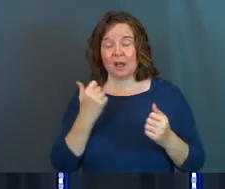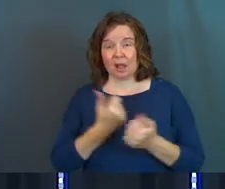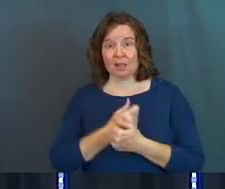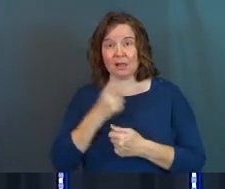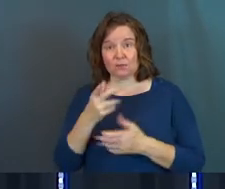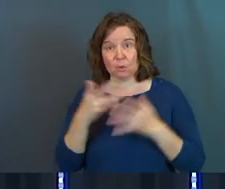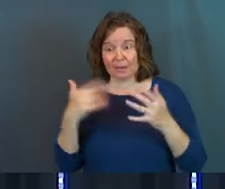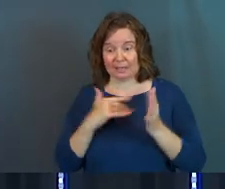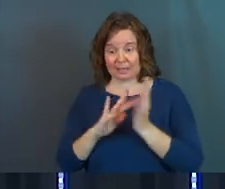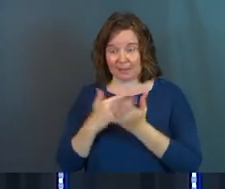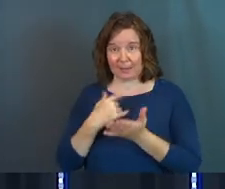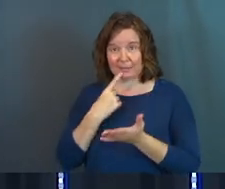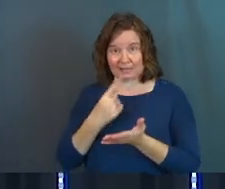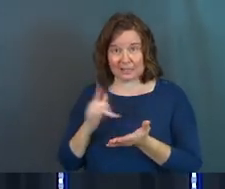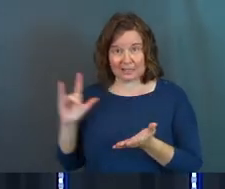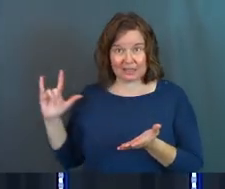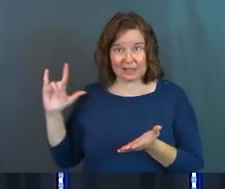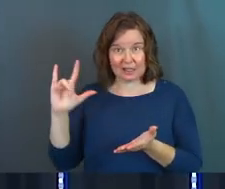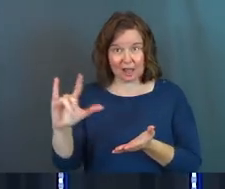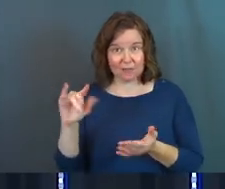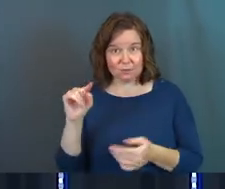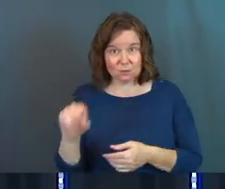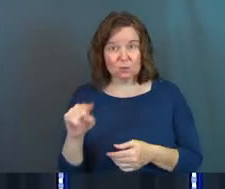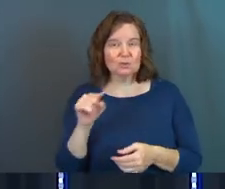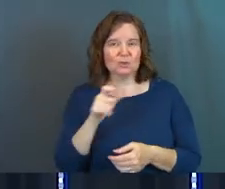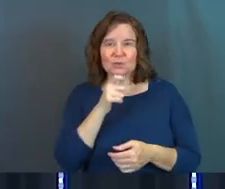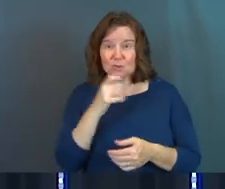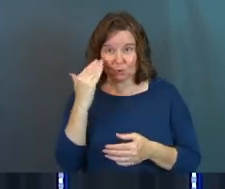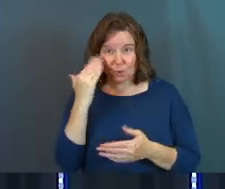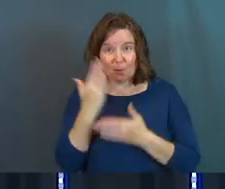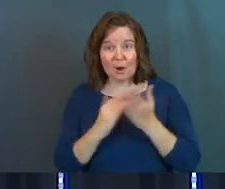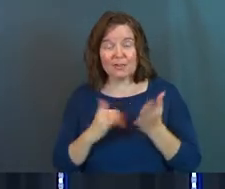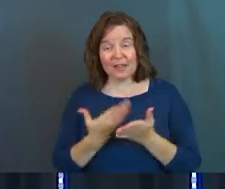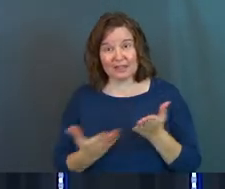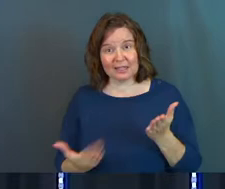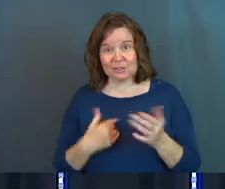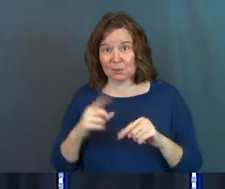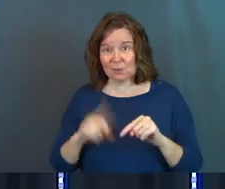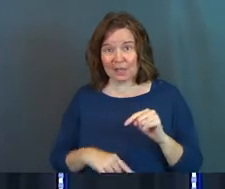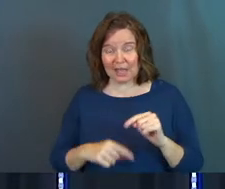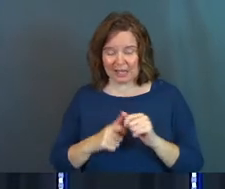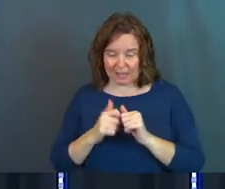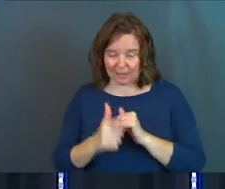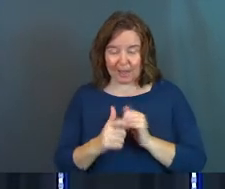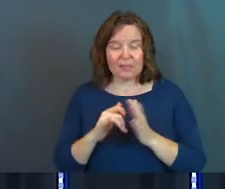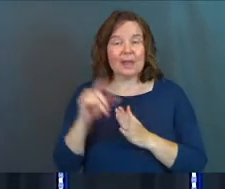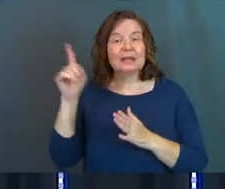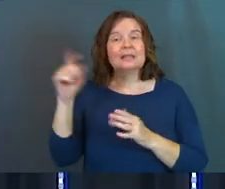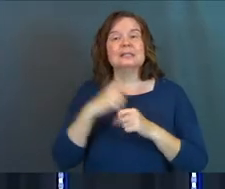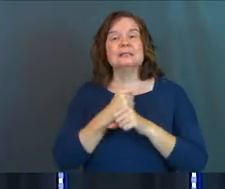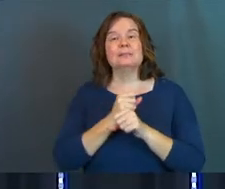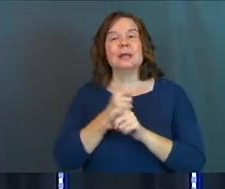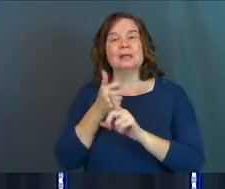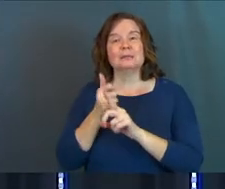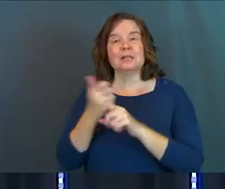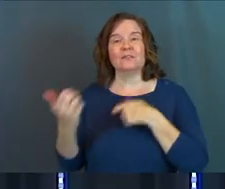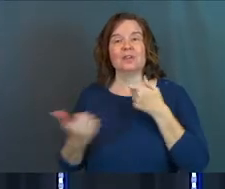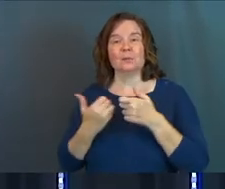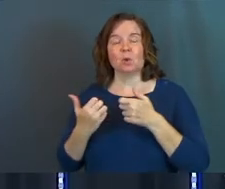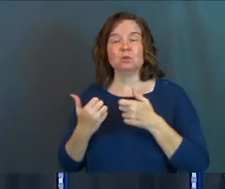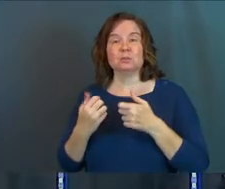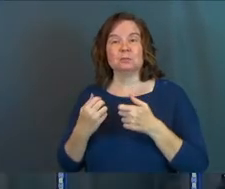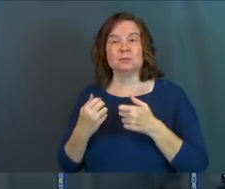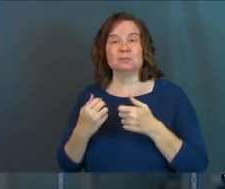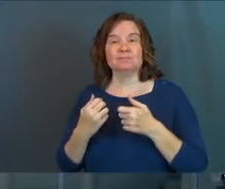loves you as much as the Bible tells you that he loves you, you know part of that thing that you can't get past is that he's made himself emotionally